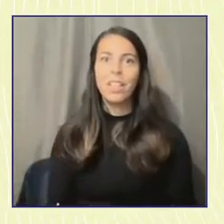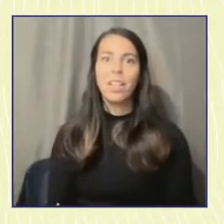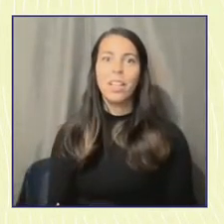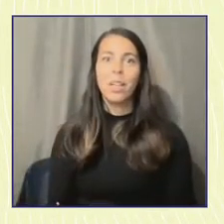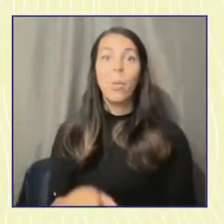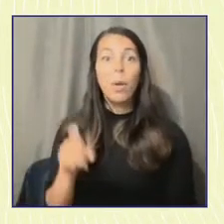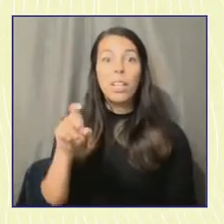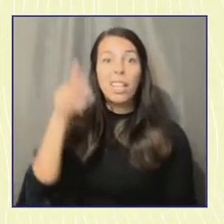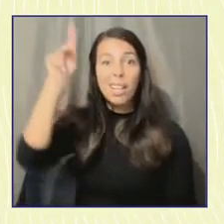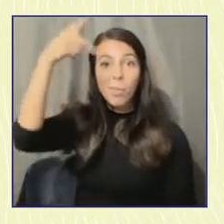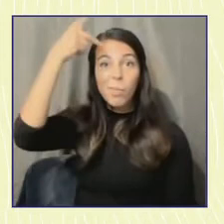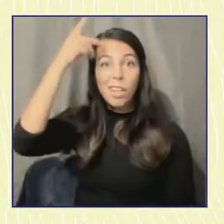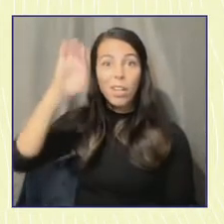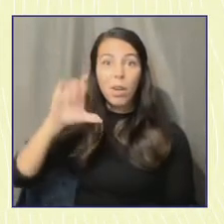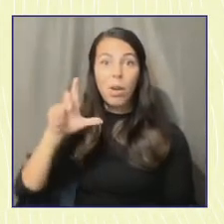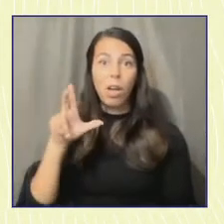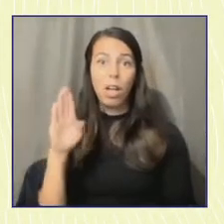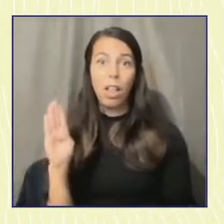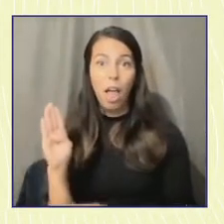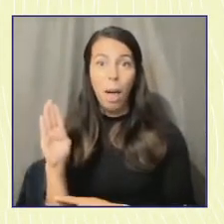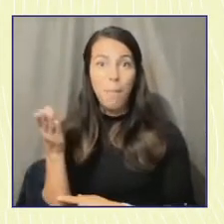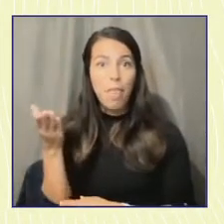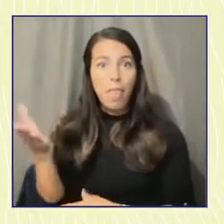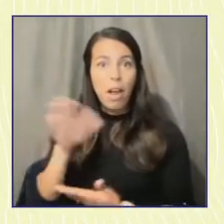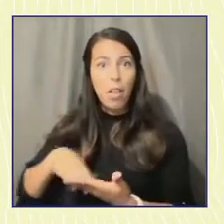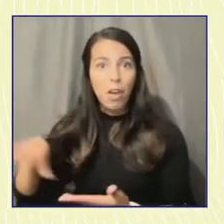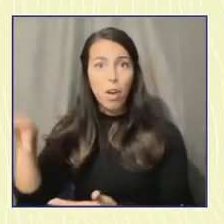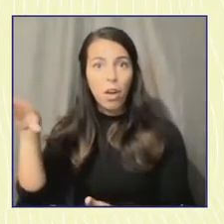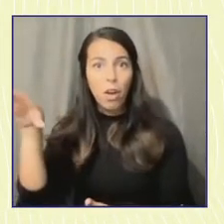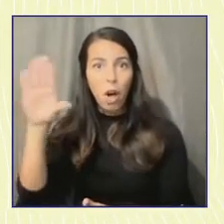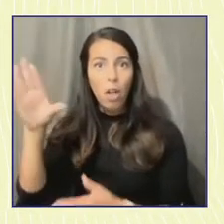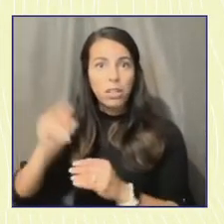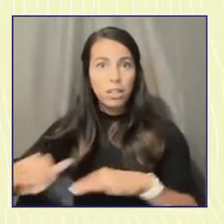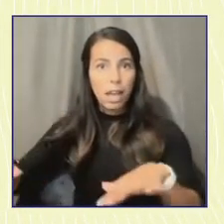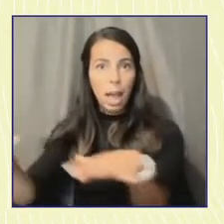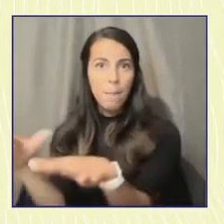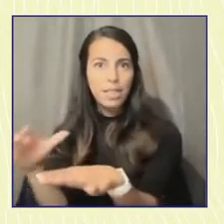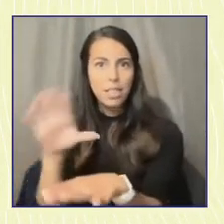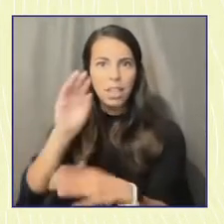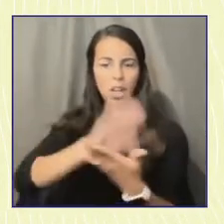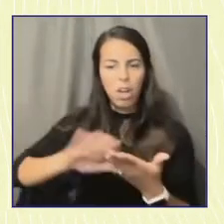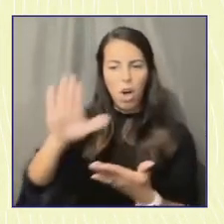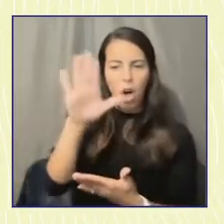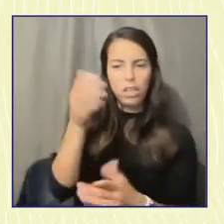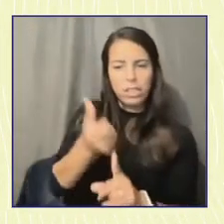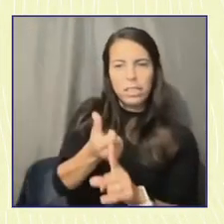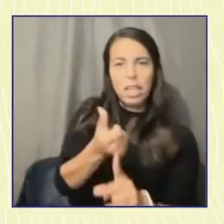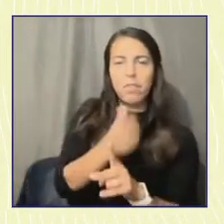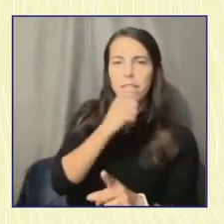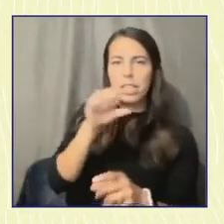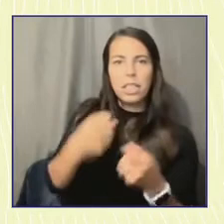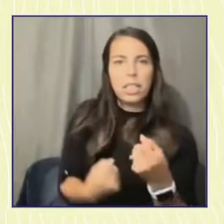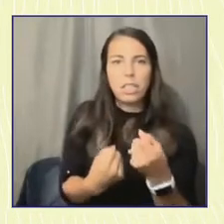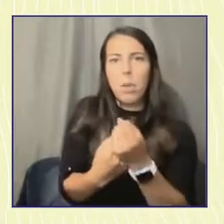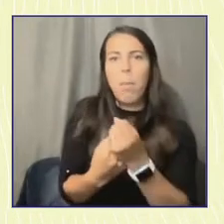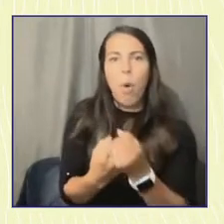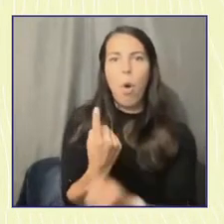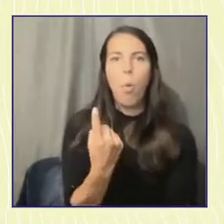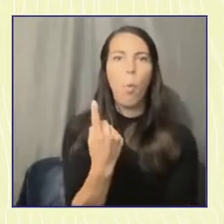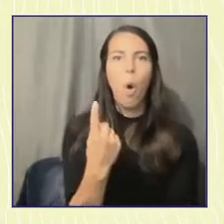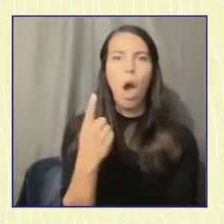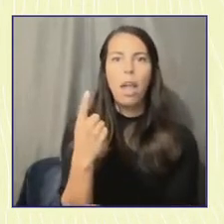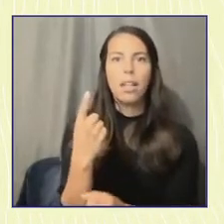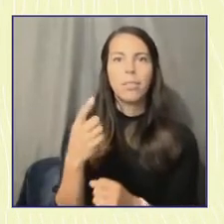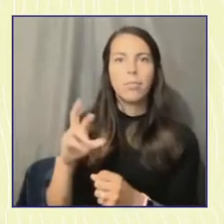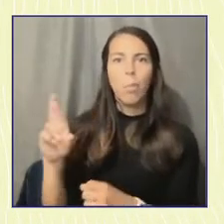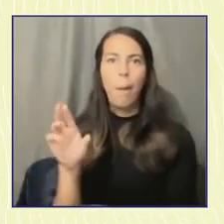the college itself doesn't have to stand, obviously, for one political perspective or partisan perspective. But you need a robust